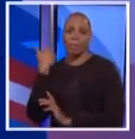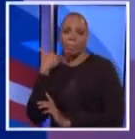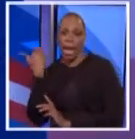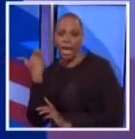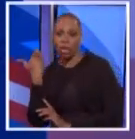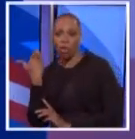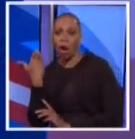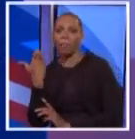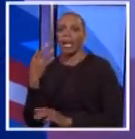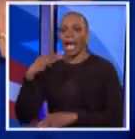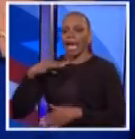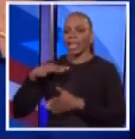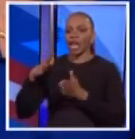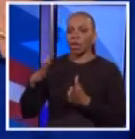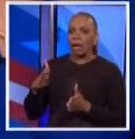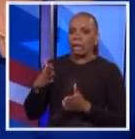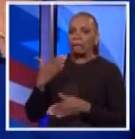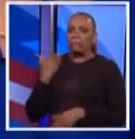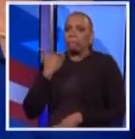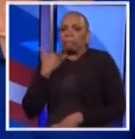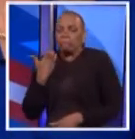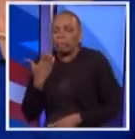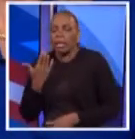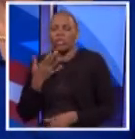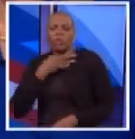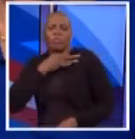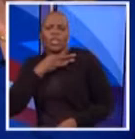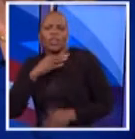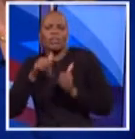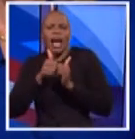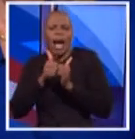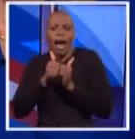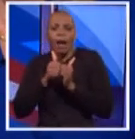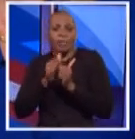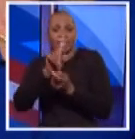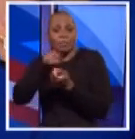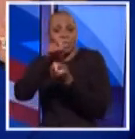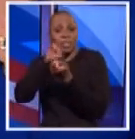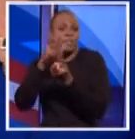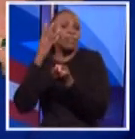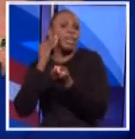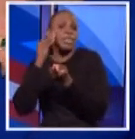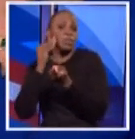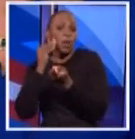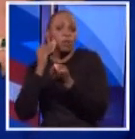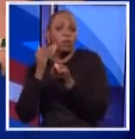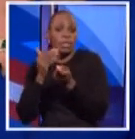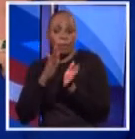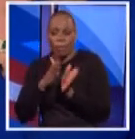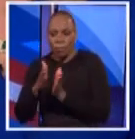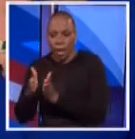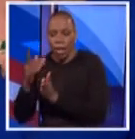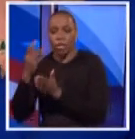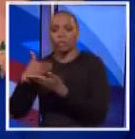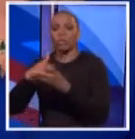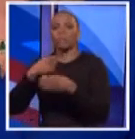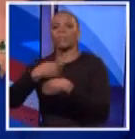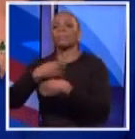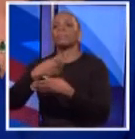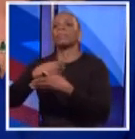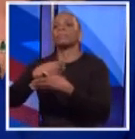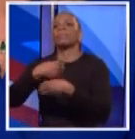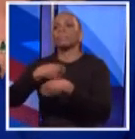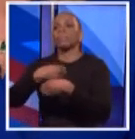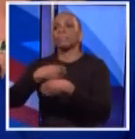left a number of creditors. I wonder how that experience prepared you to be controller of the city of New York. Well,